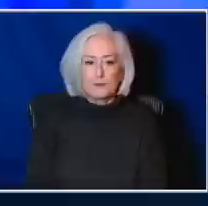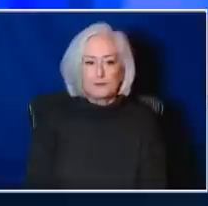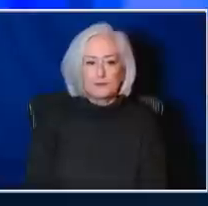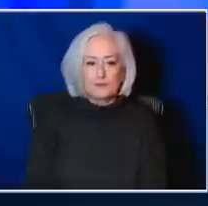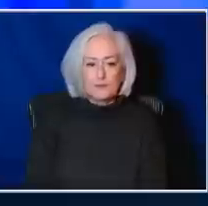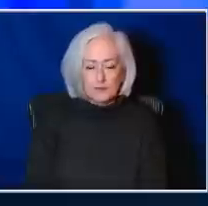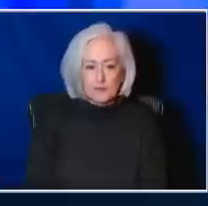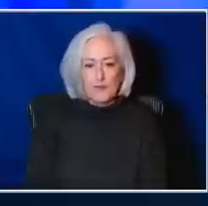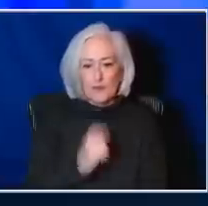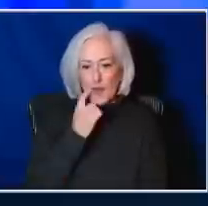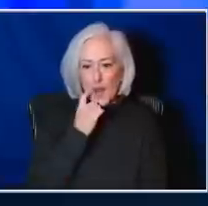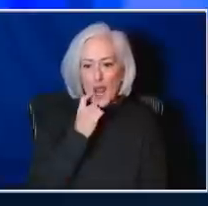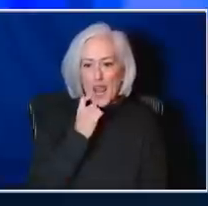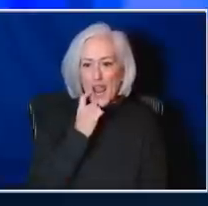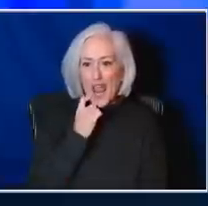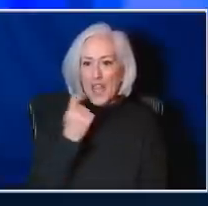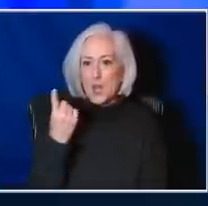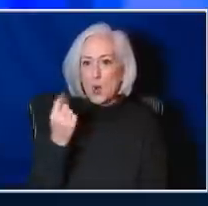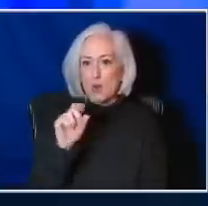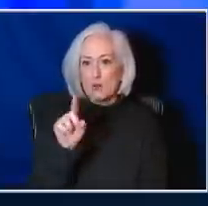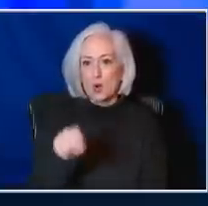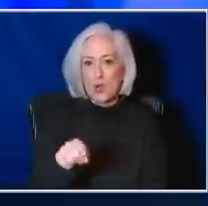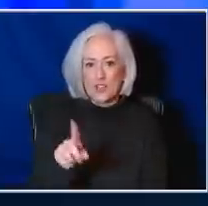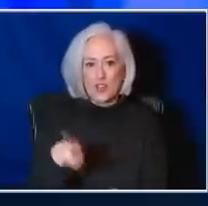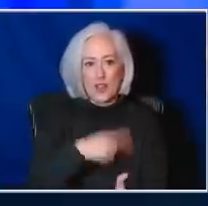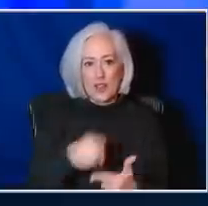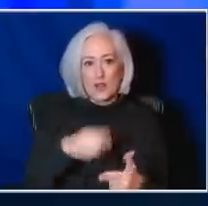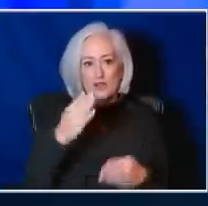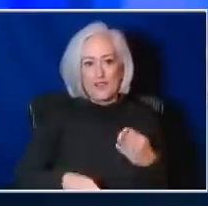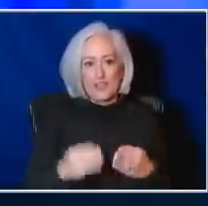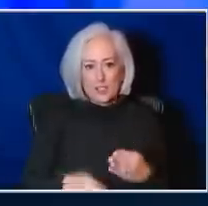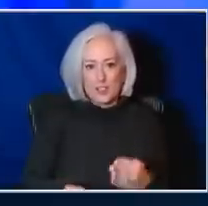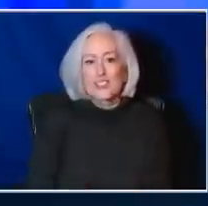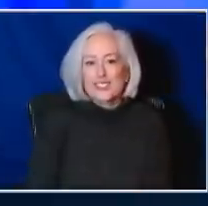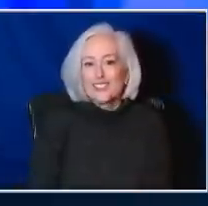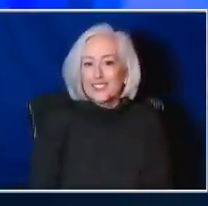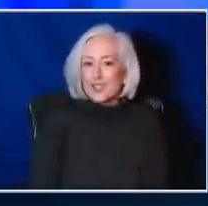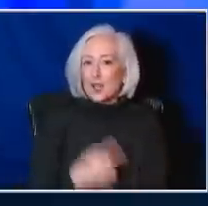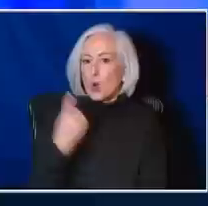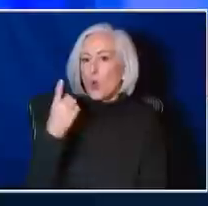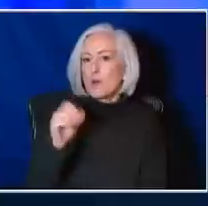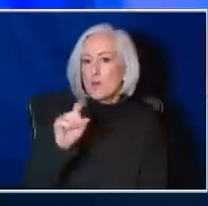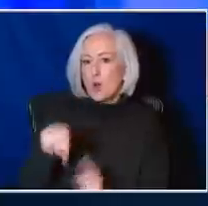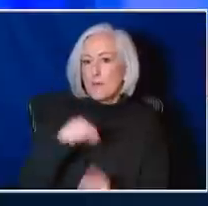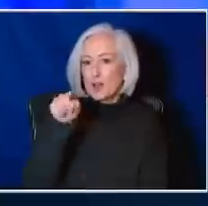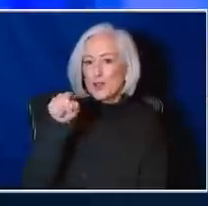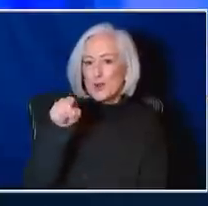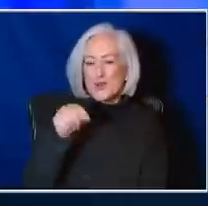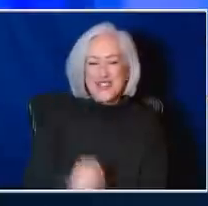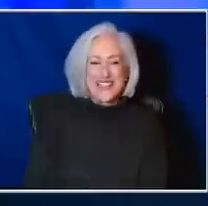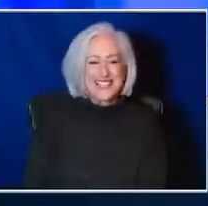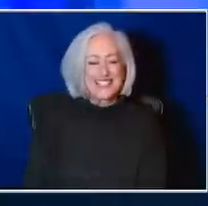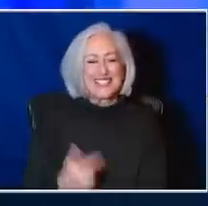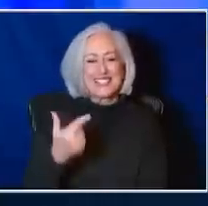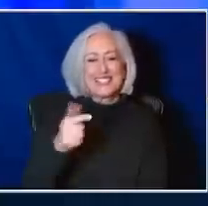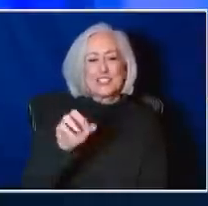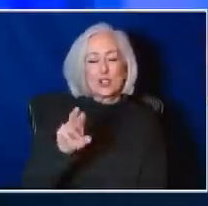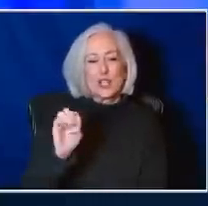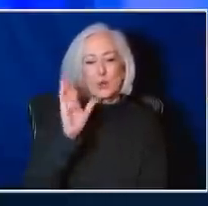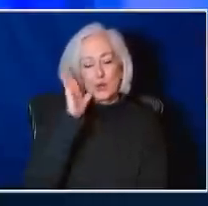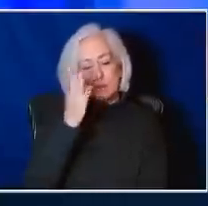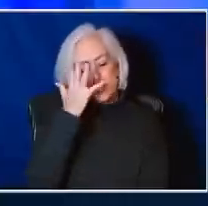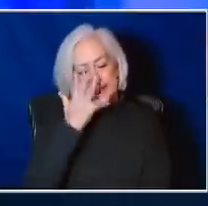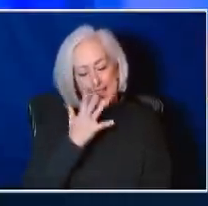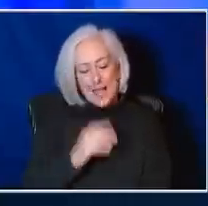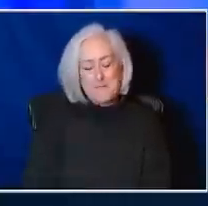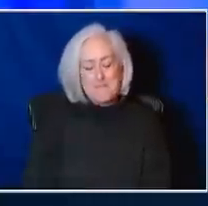Gene has a question. Alexis, one more question, then we probably have to wrap up, I think. This is about you. So, and Gene will be disappointed. He wants